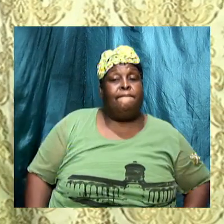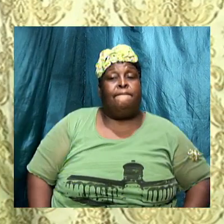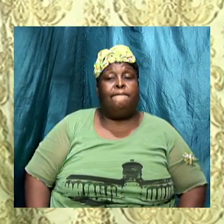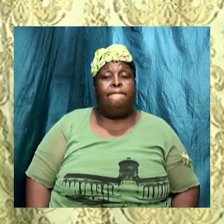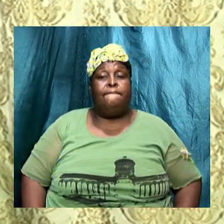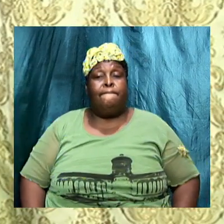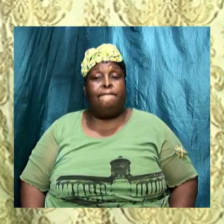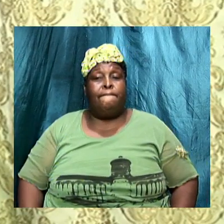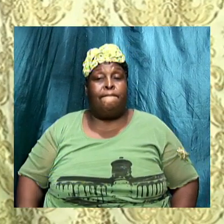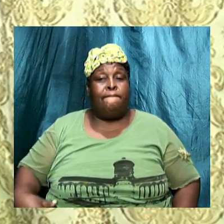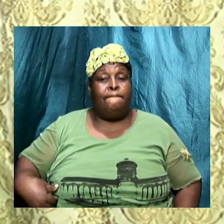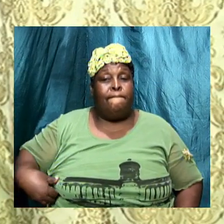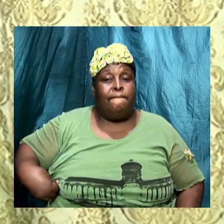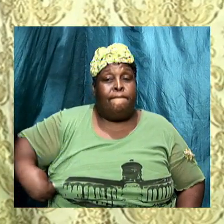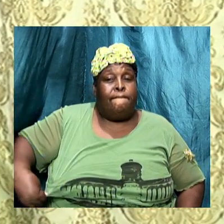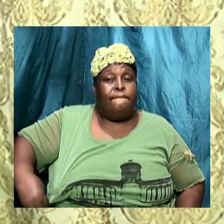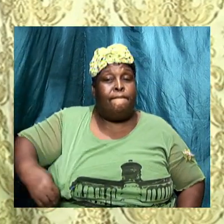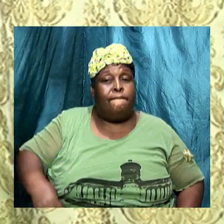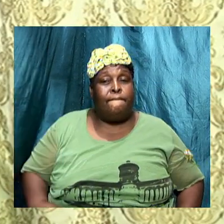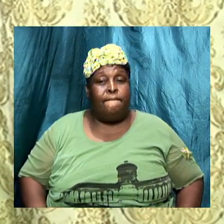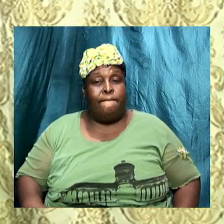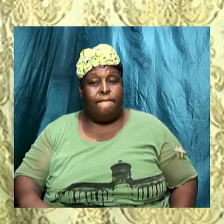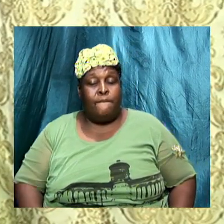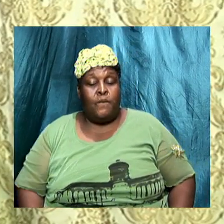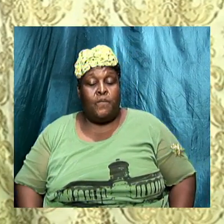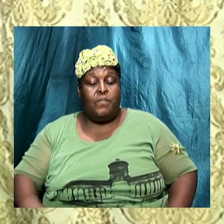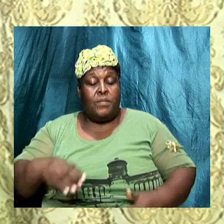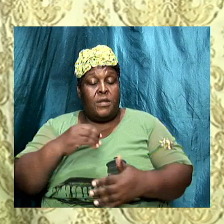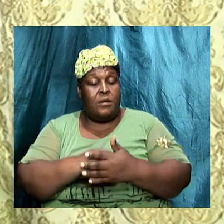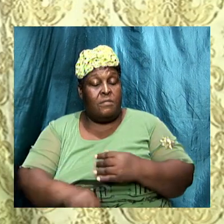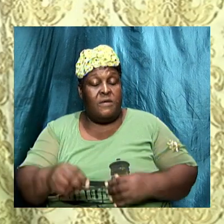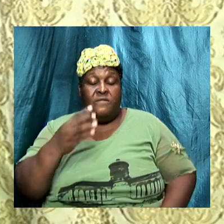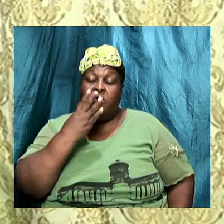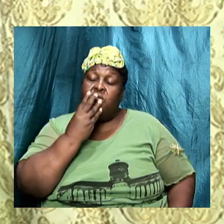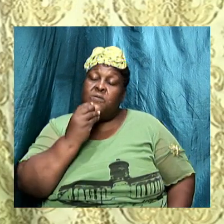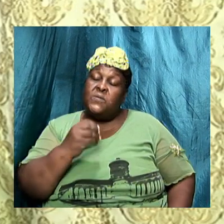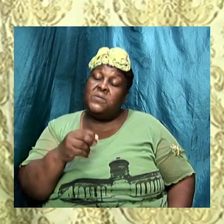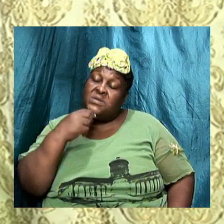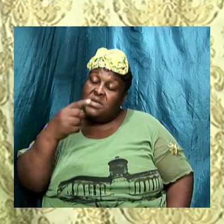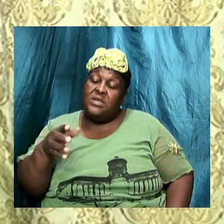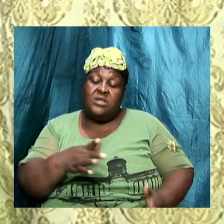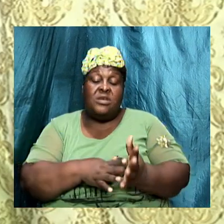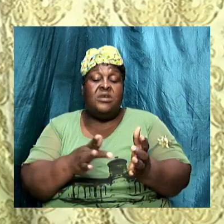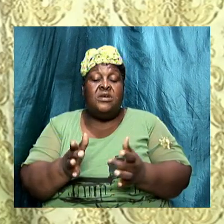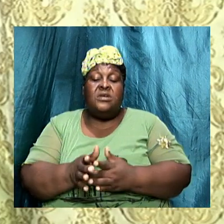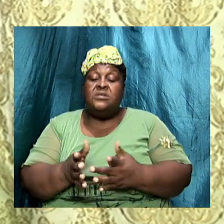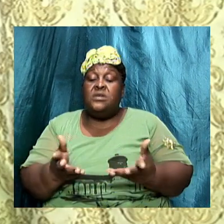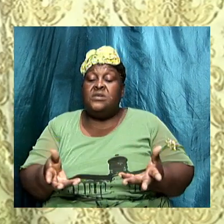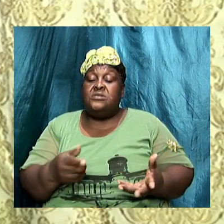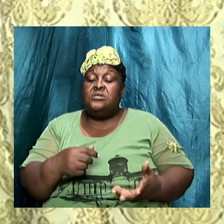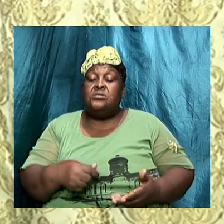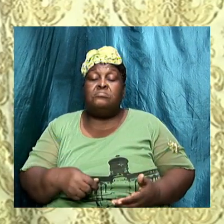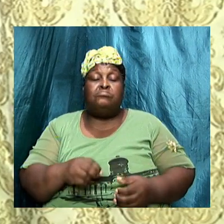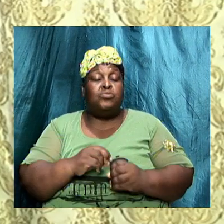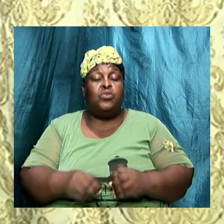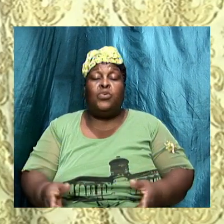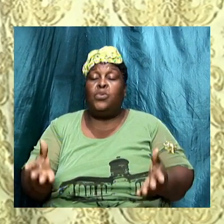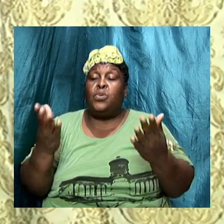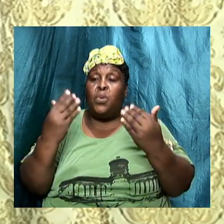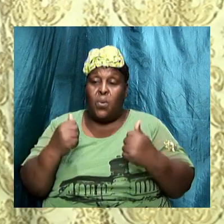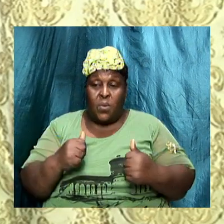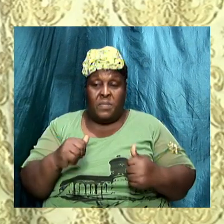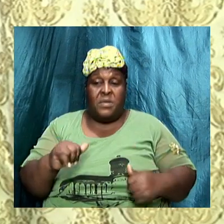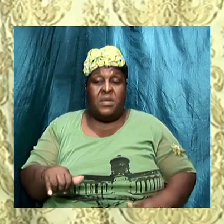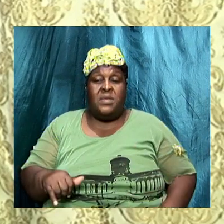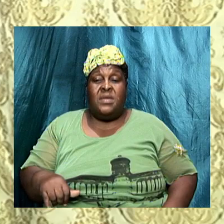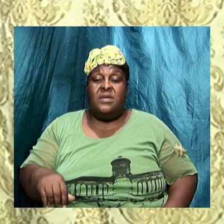until this day some of the Jews said that the Messiah has not yet arrived I want you to understand